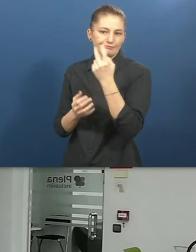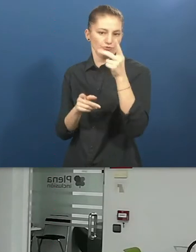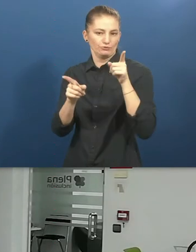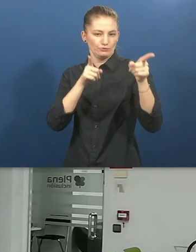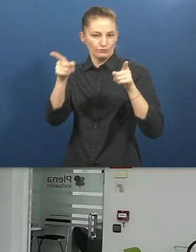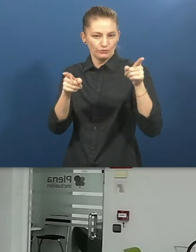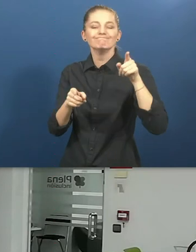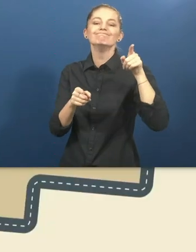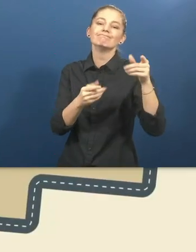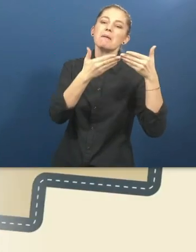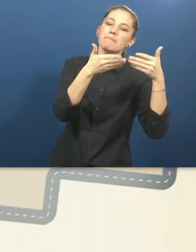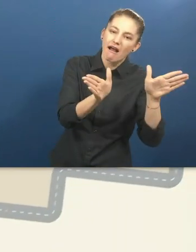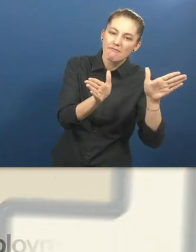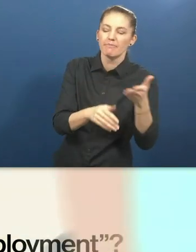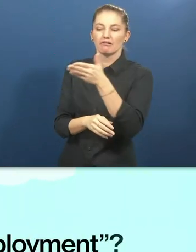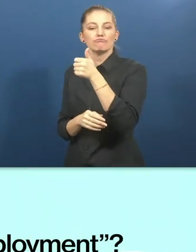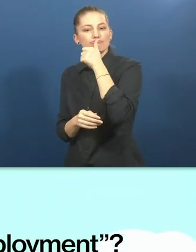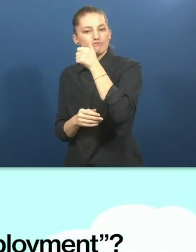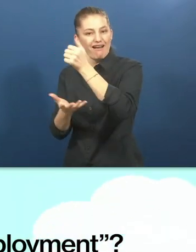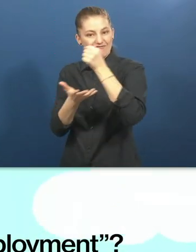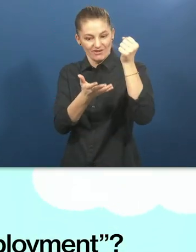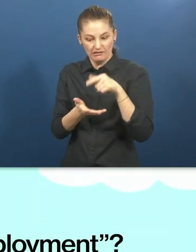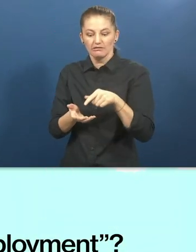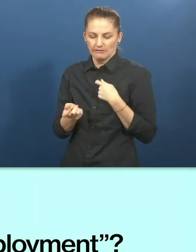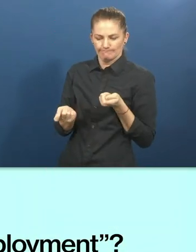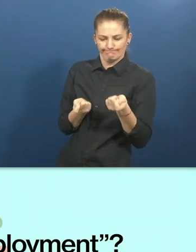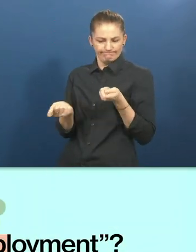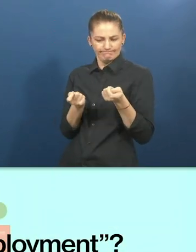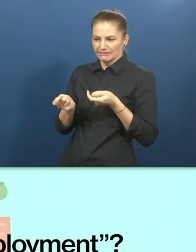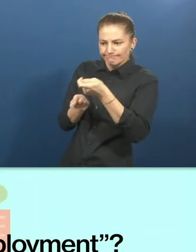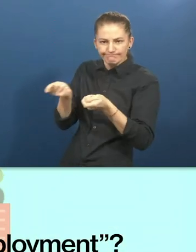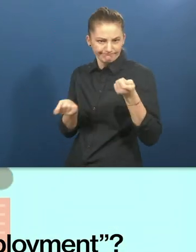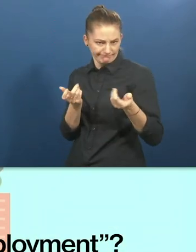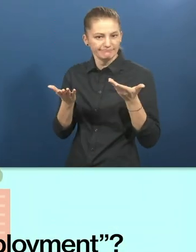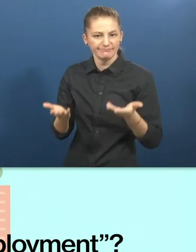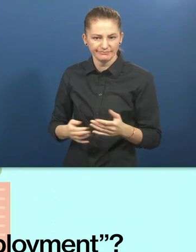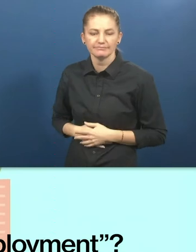What is next for Accessible Public Sector Employment?